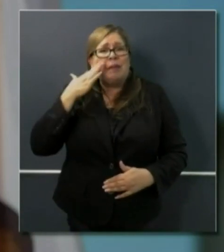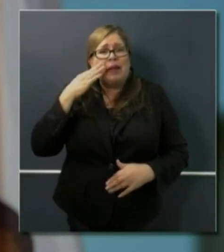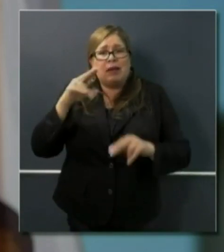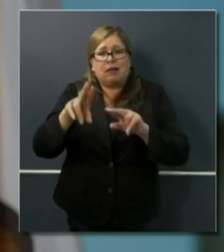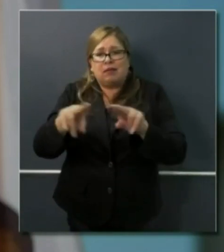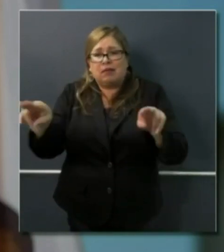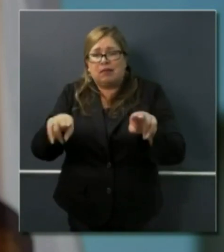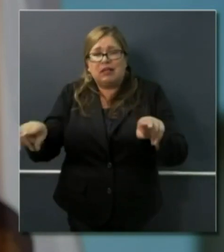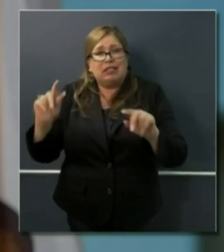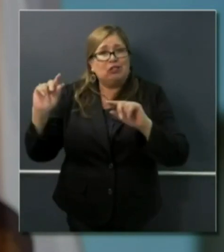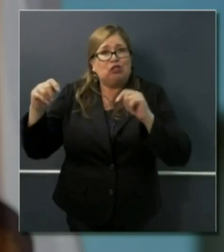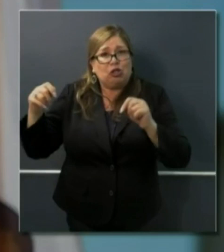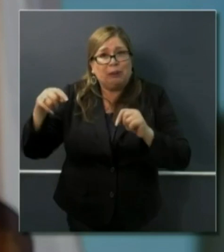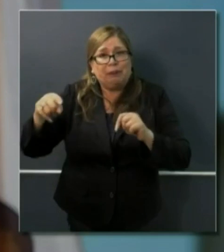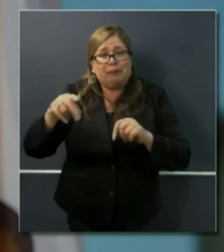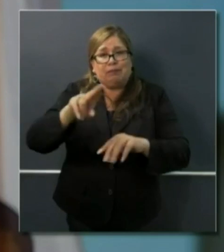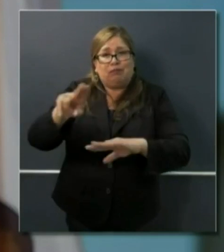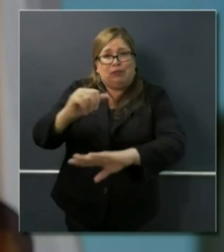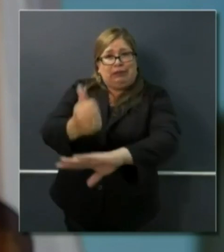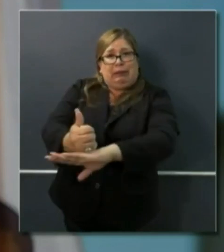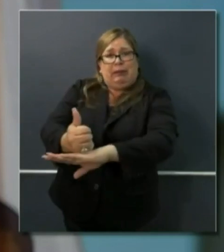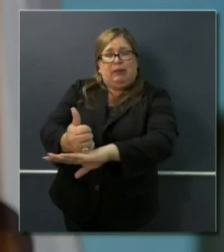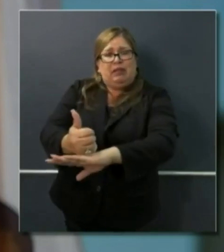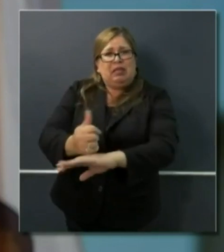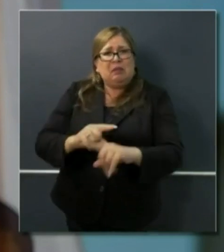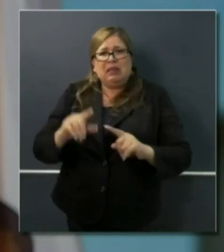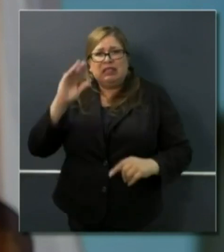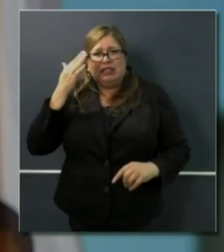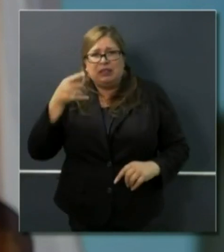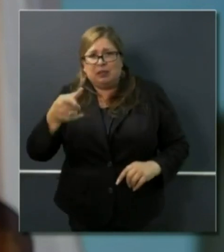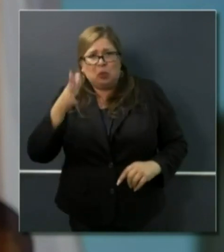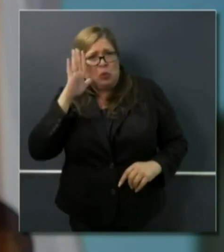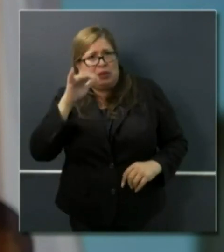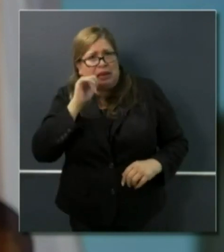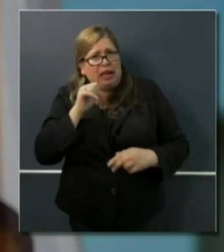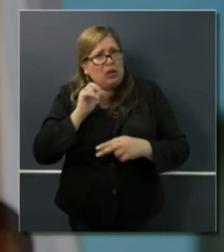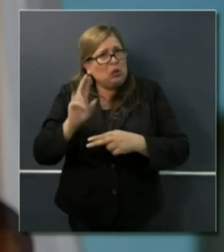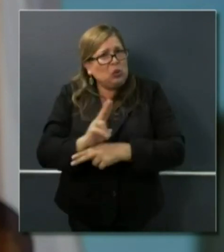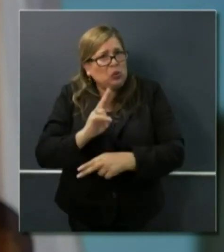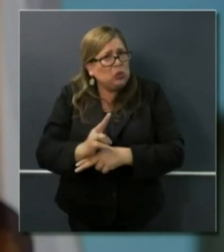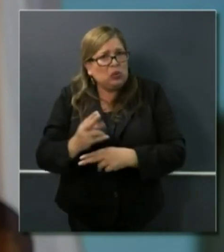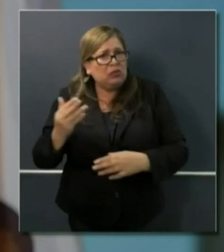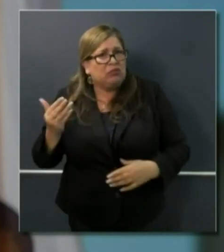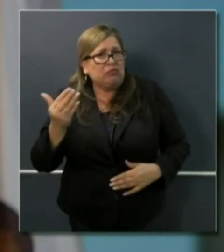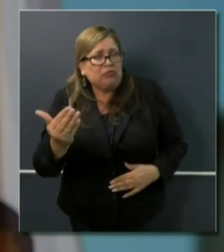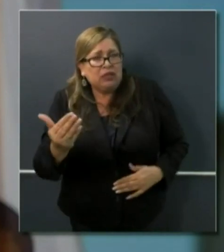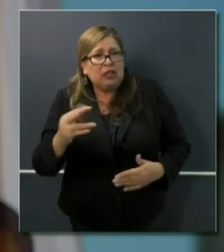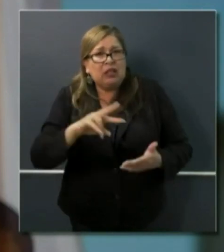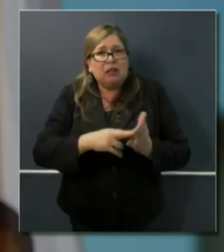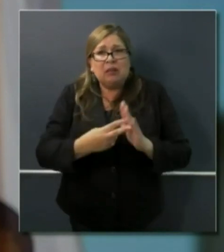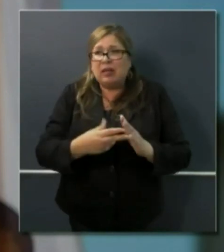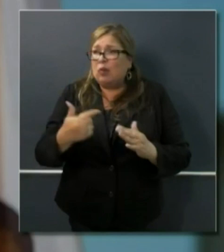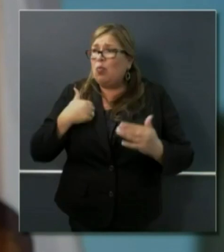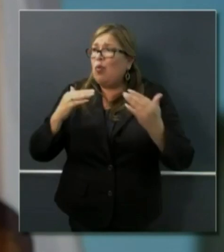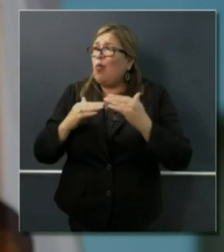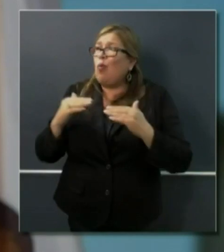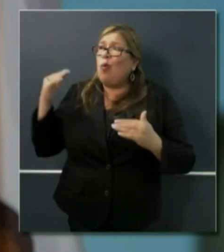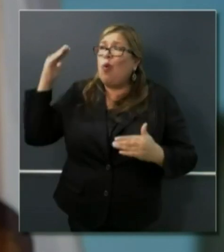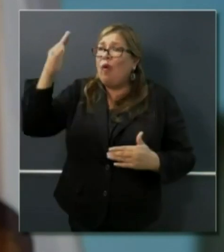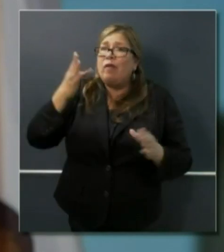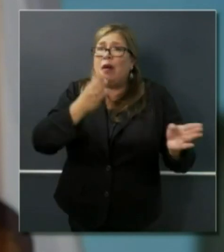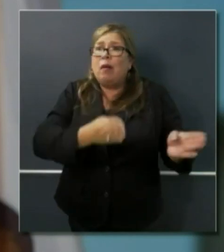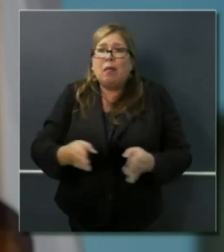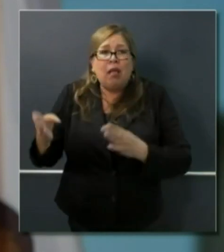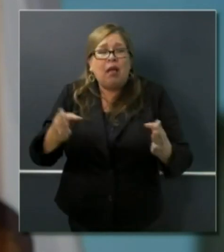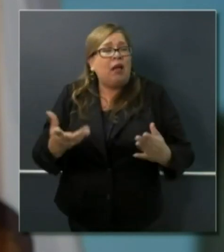there's no indication that they're going to be used anytime soon. Do you think that we're overplanning and or overspending on these? Do you think that